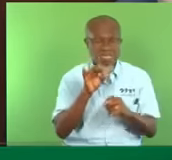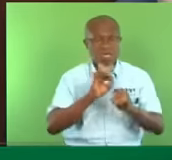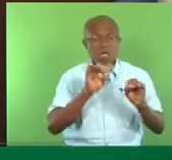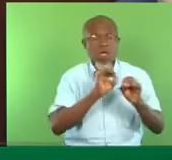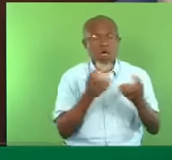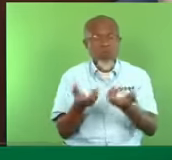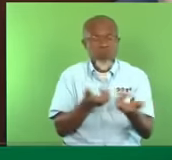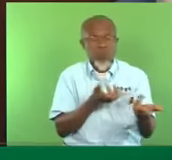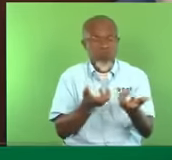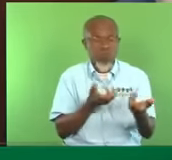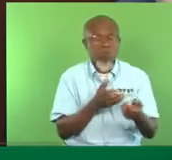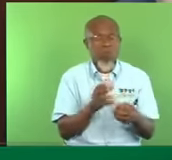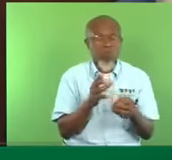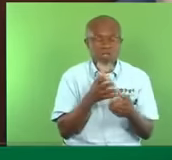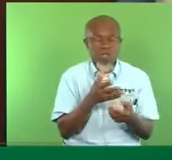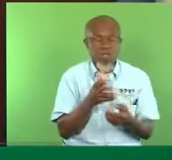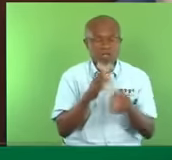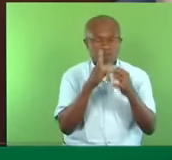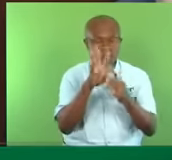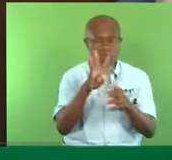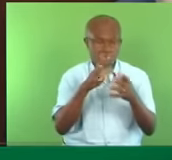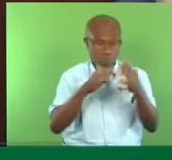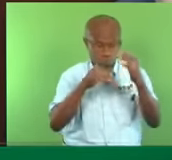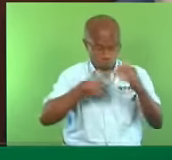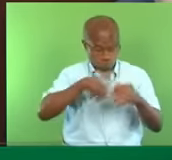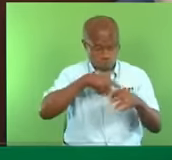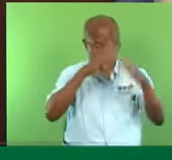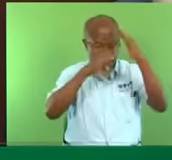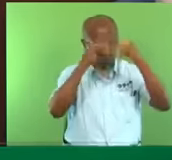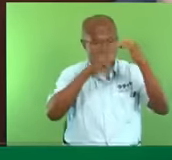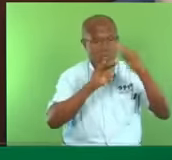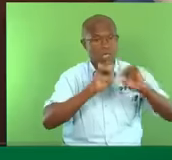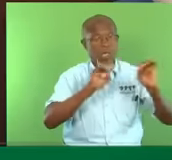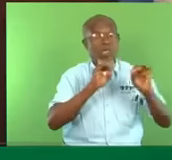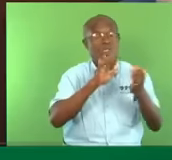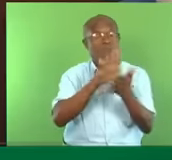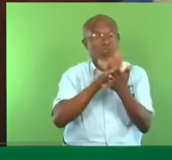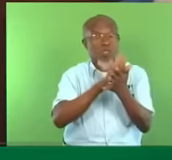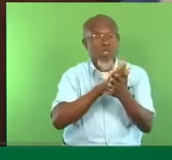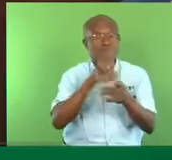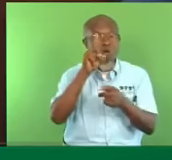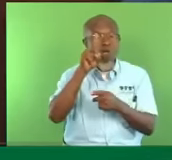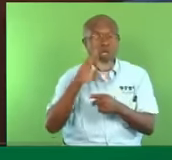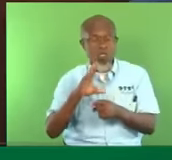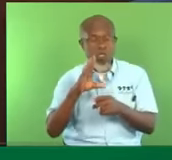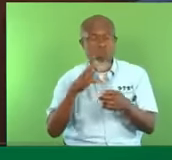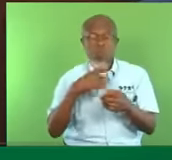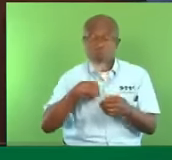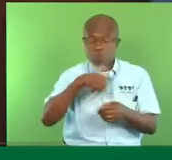station of the four we built, Mr. Deputy Speaker, not one school of the 100 we built, fall down.